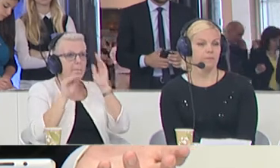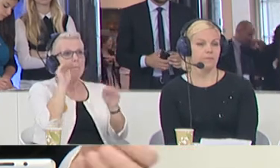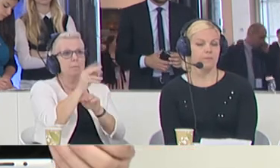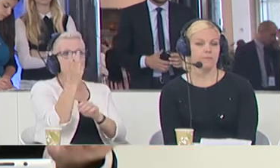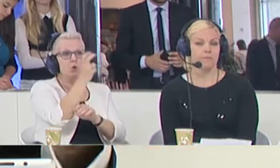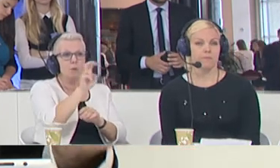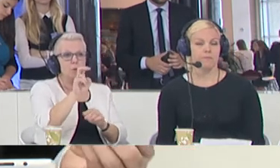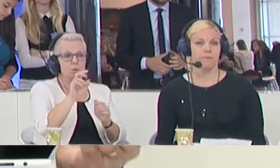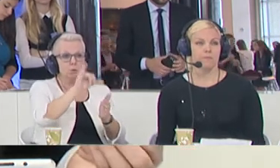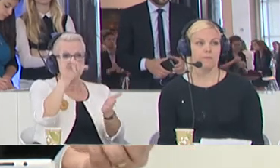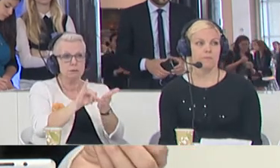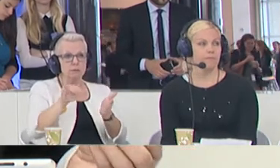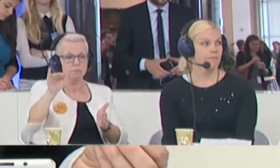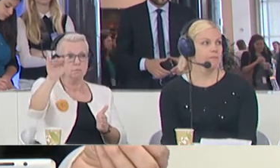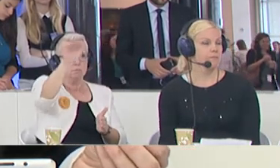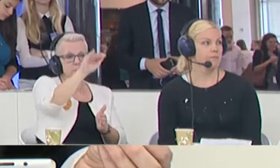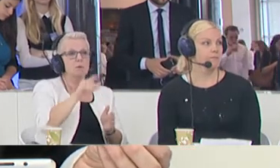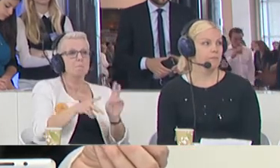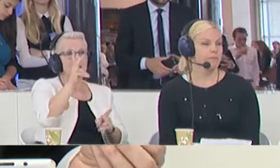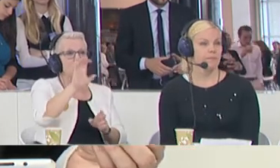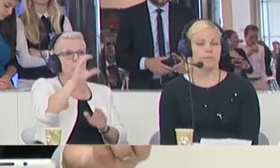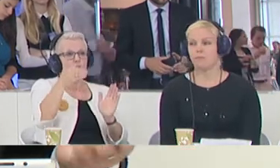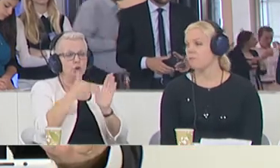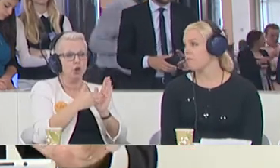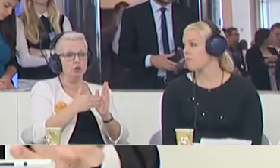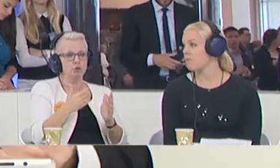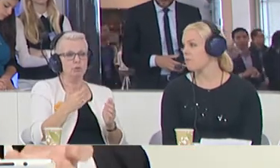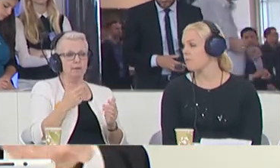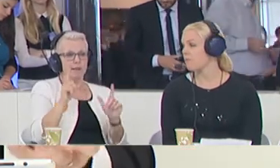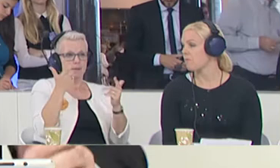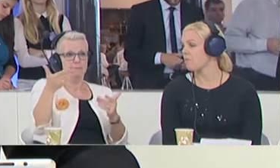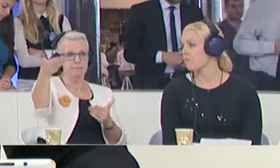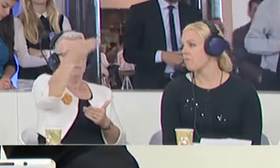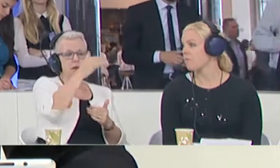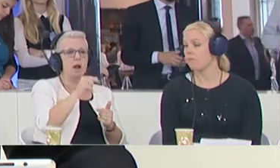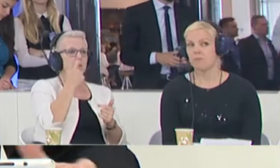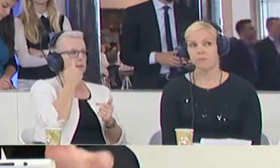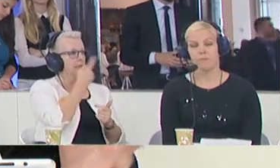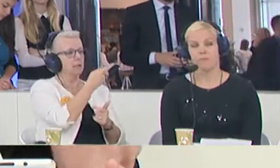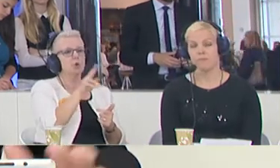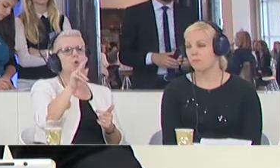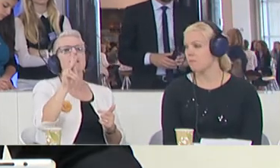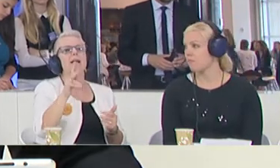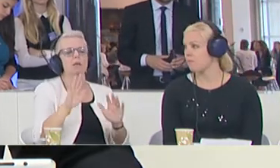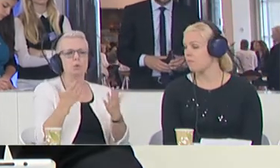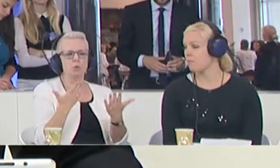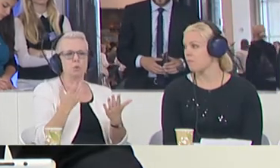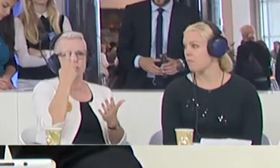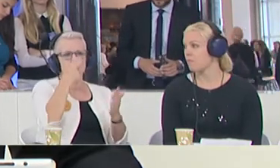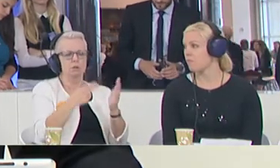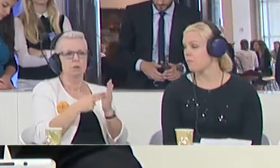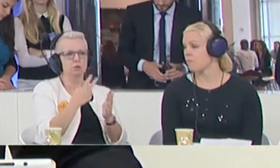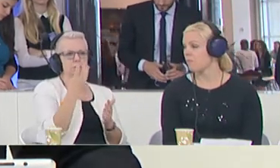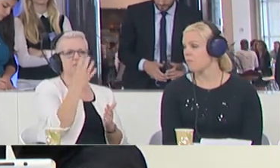cities with more than 100,000 people in them. And if you take the quota allocation for the UK, about 2,400,